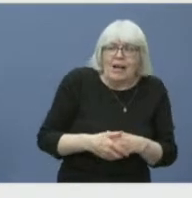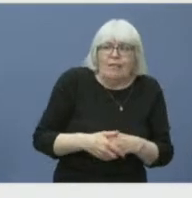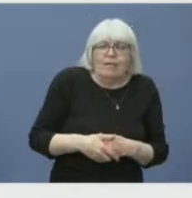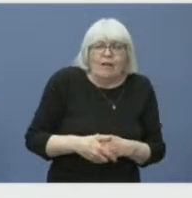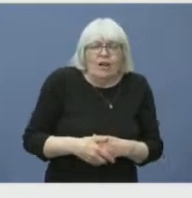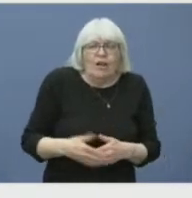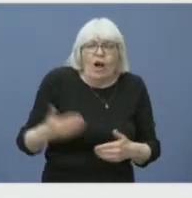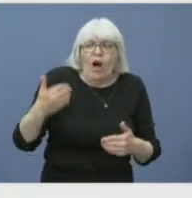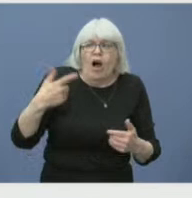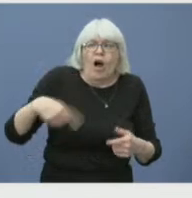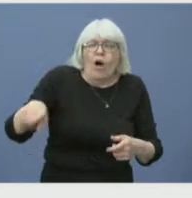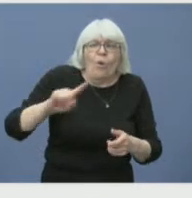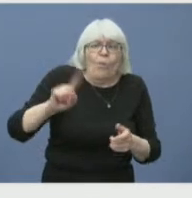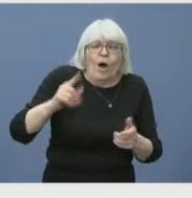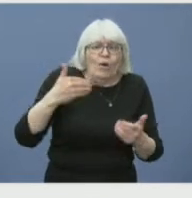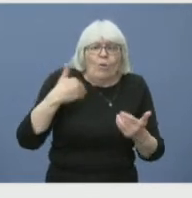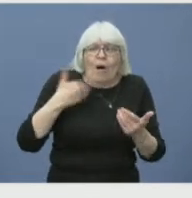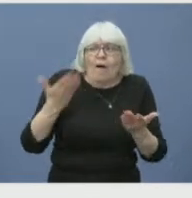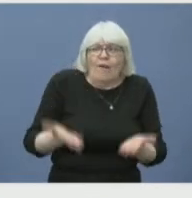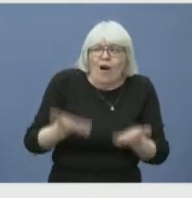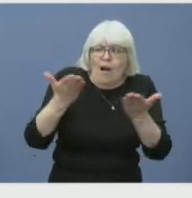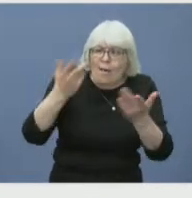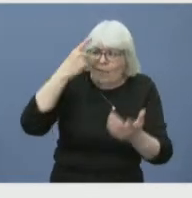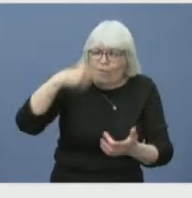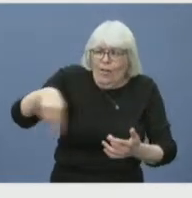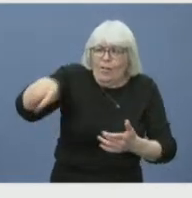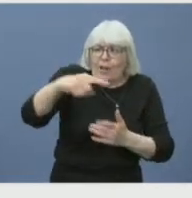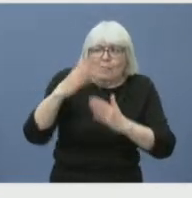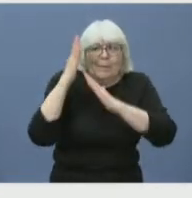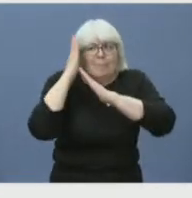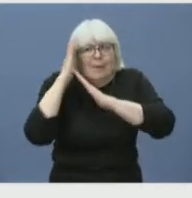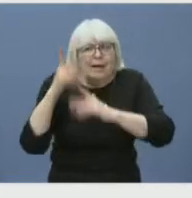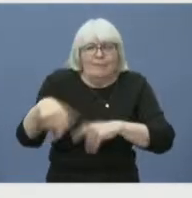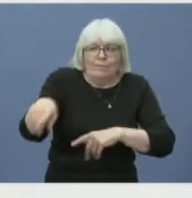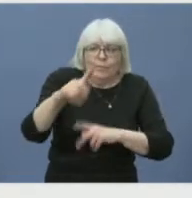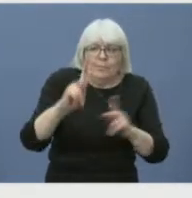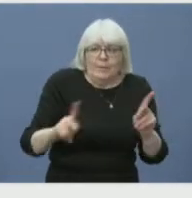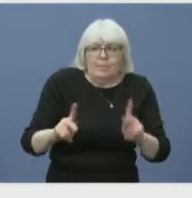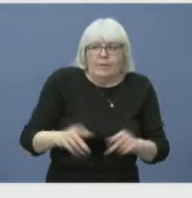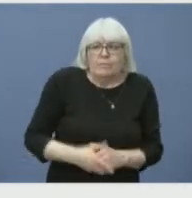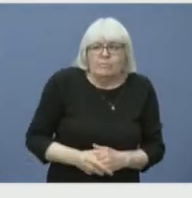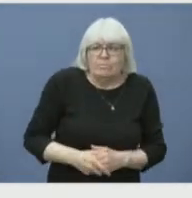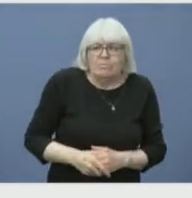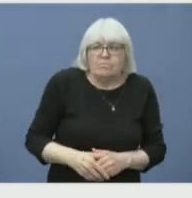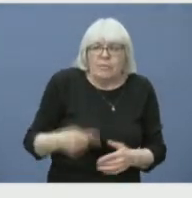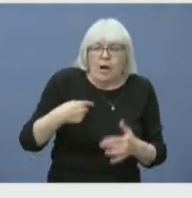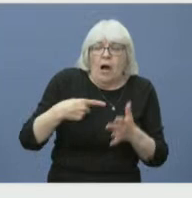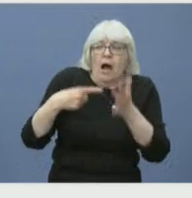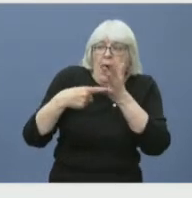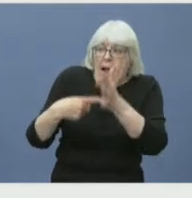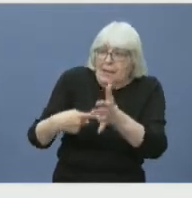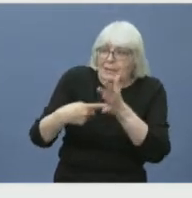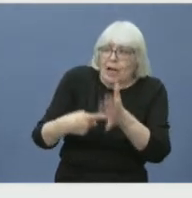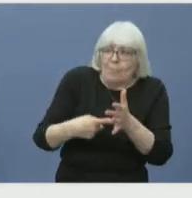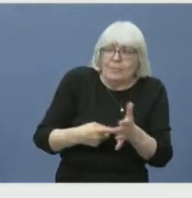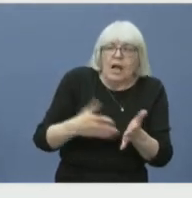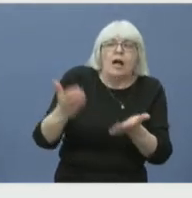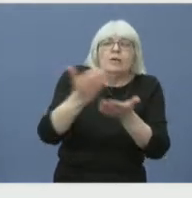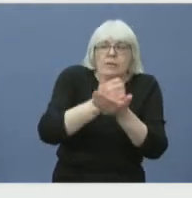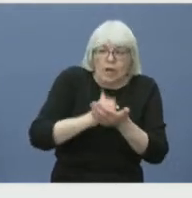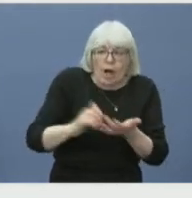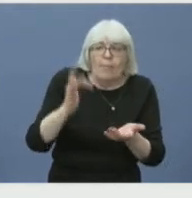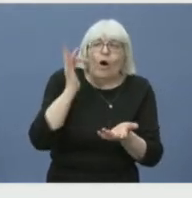call? So just for a quick example, I know that there's been some hospitality hotels that have stepped up to say